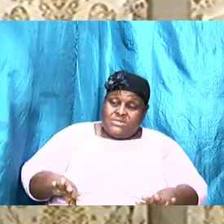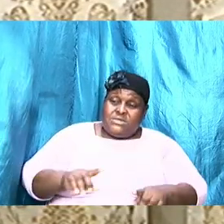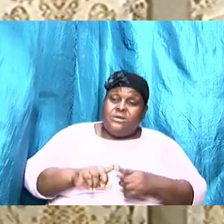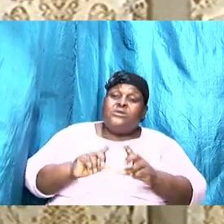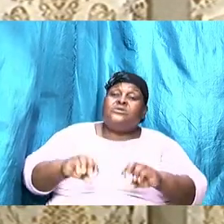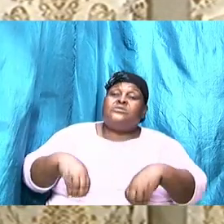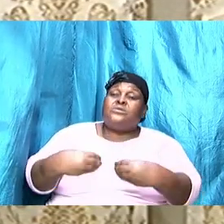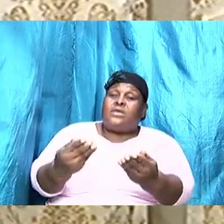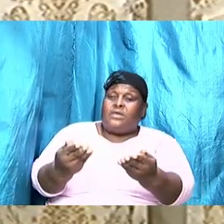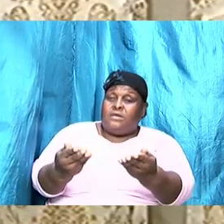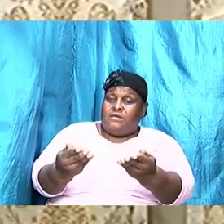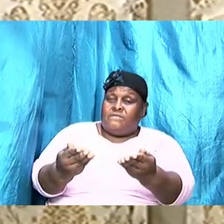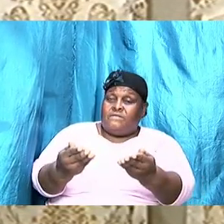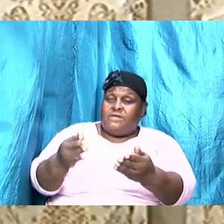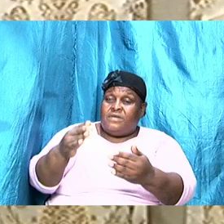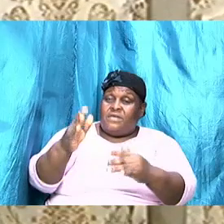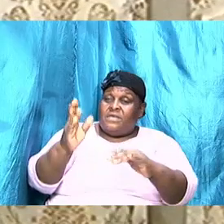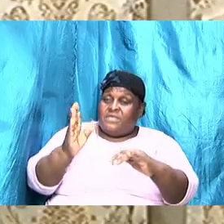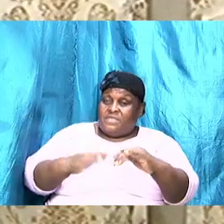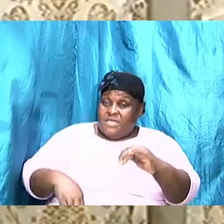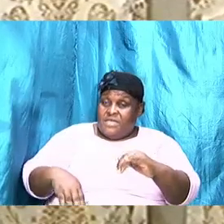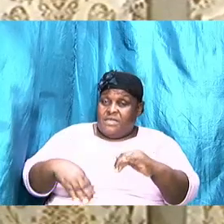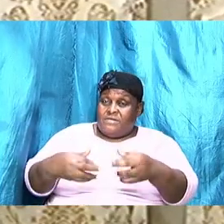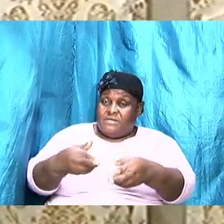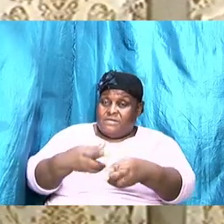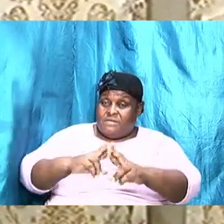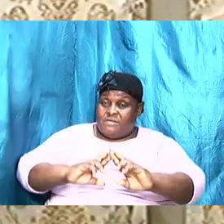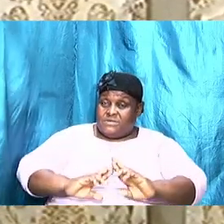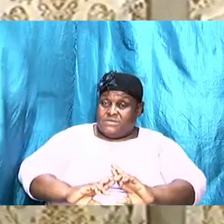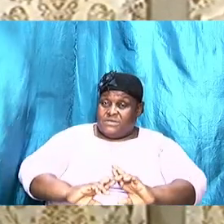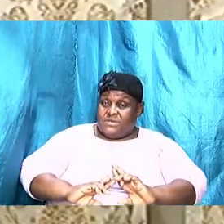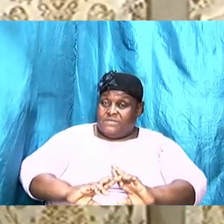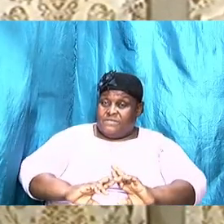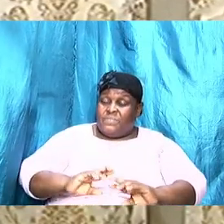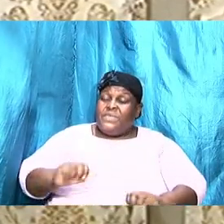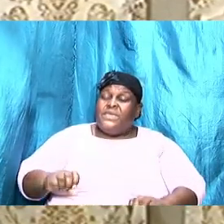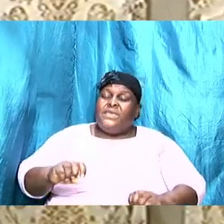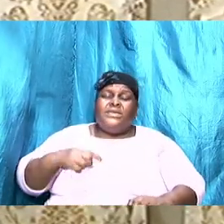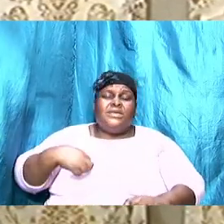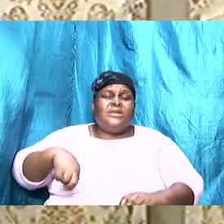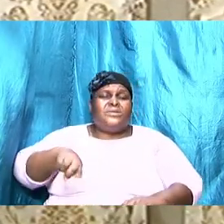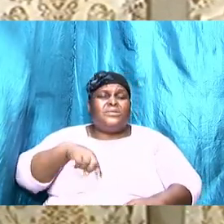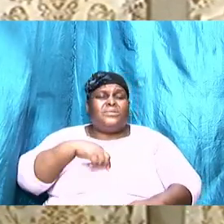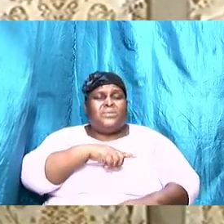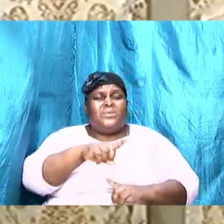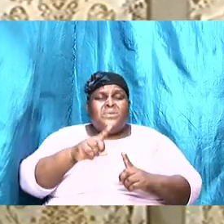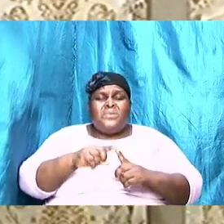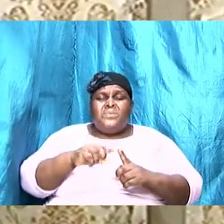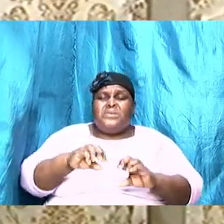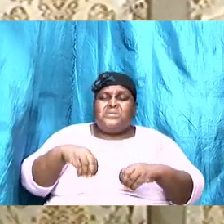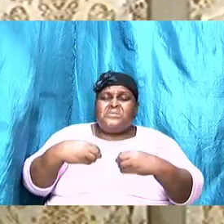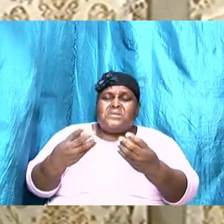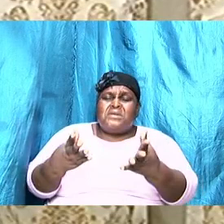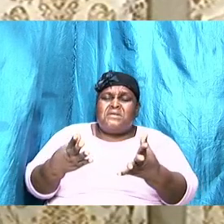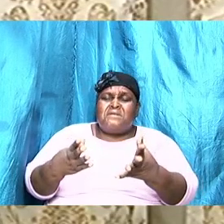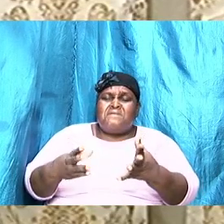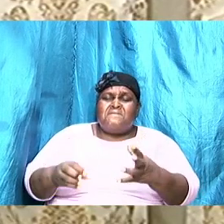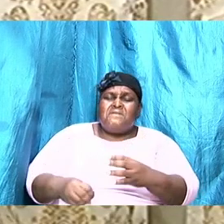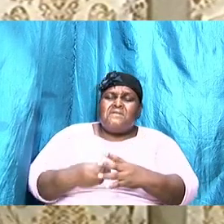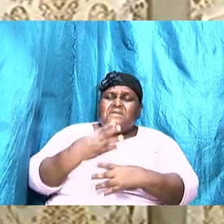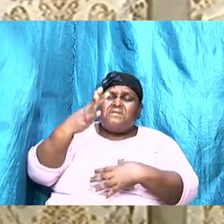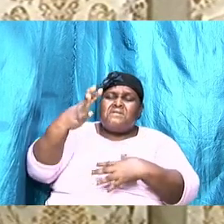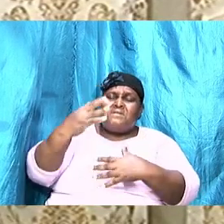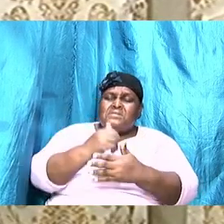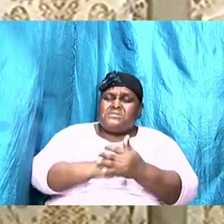than to receive, and yet when we give automatically and overflow, something comes